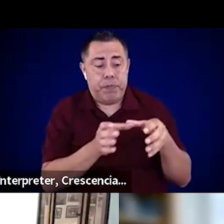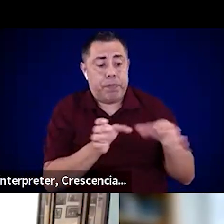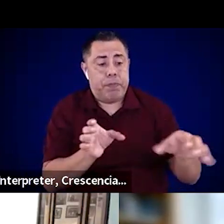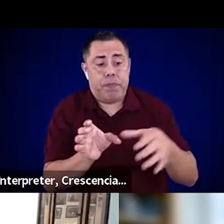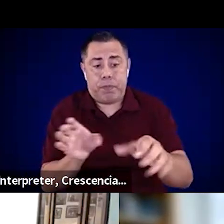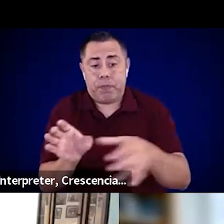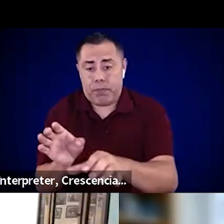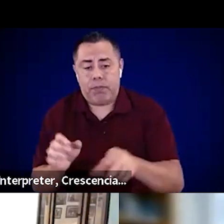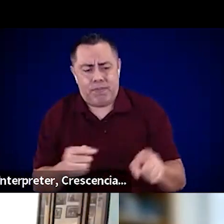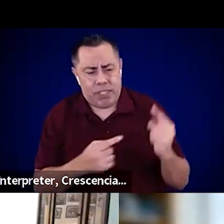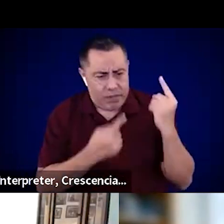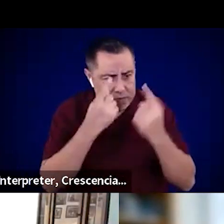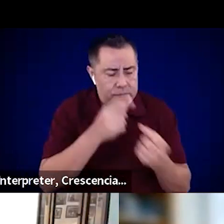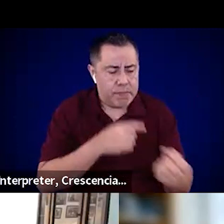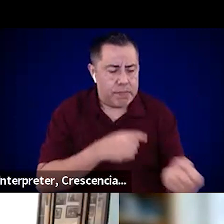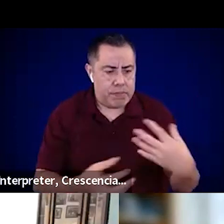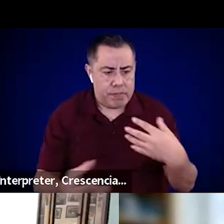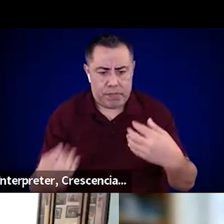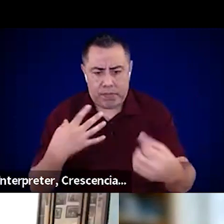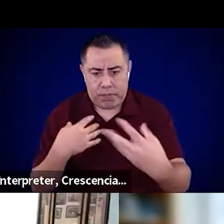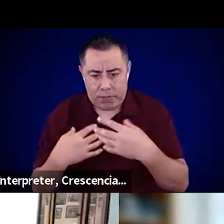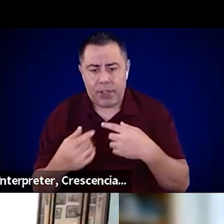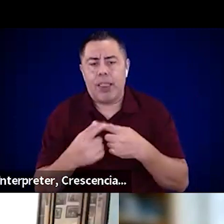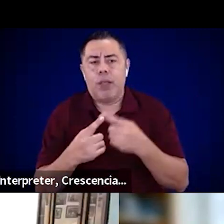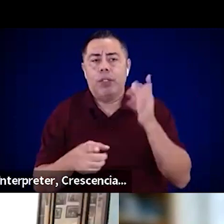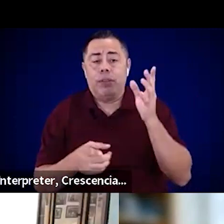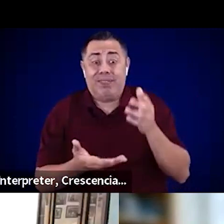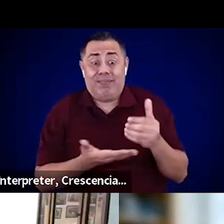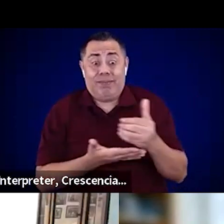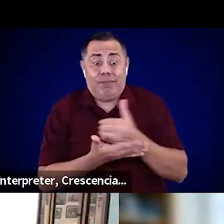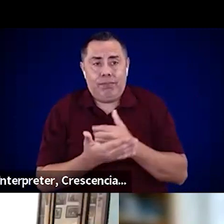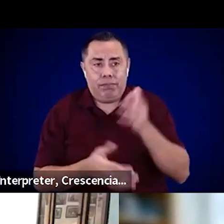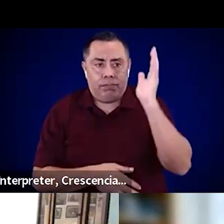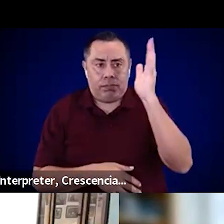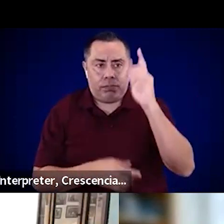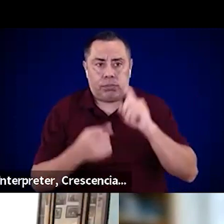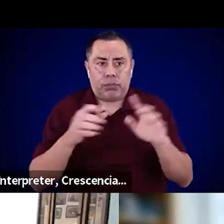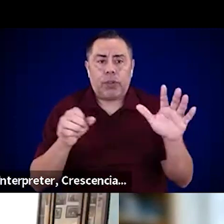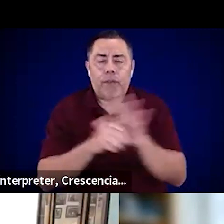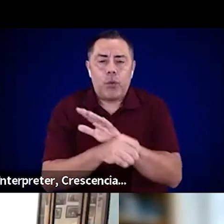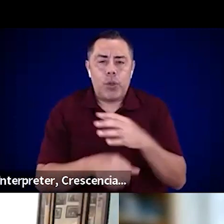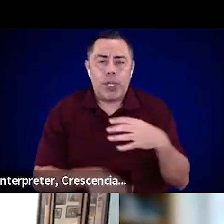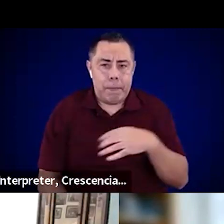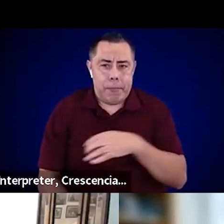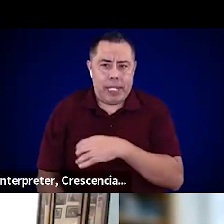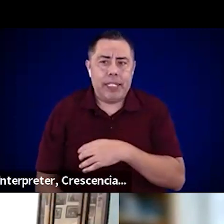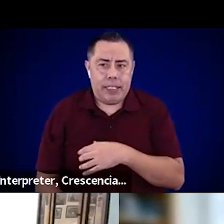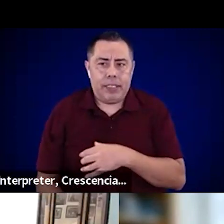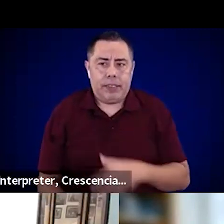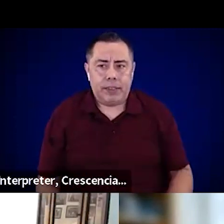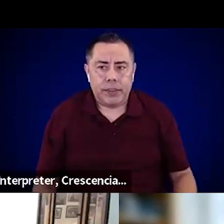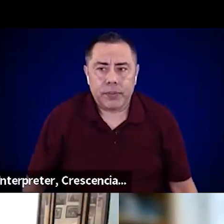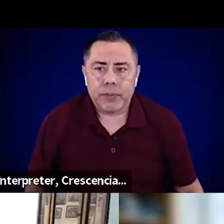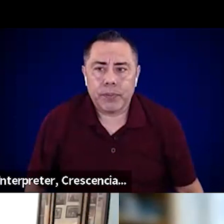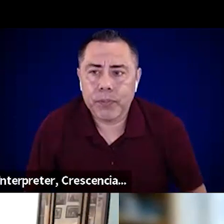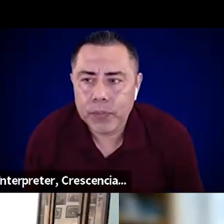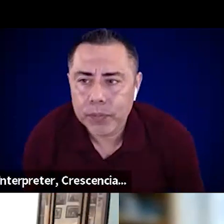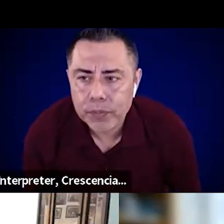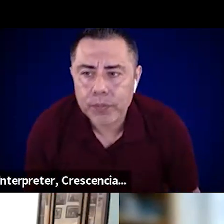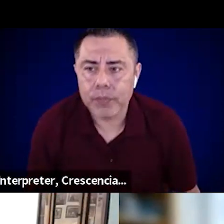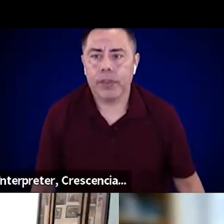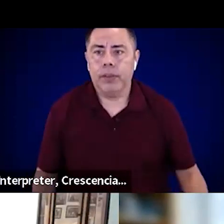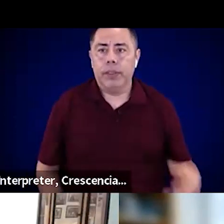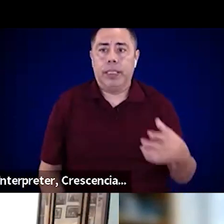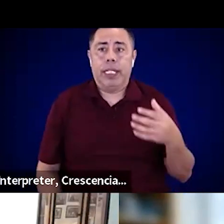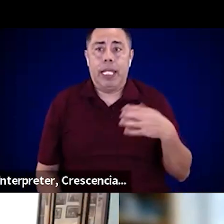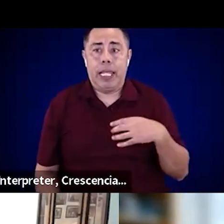process and then present it to the whole community, to the whole committee. Okay. The committee had the opportunity to